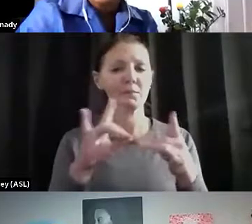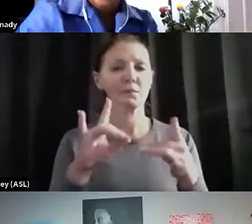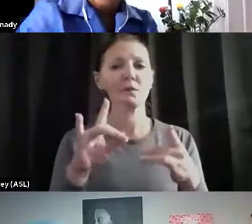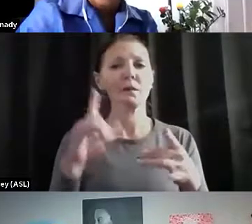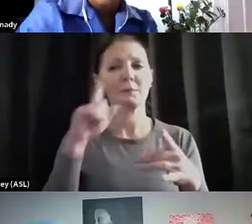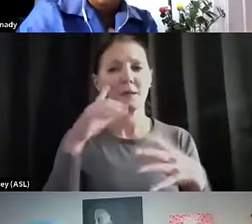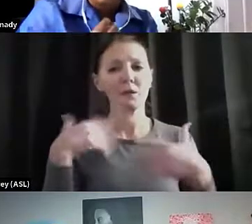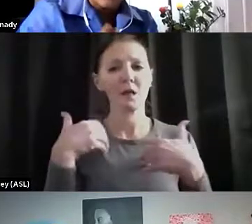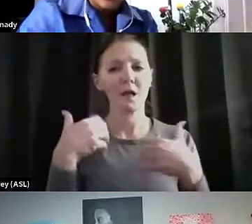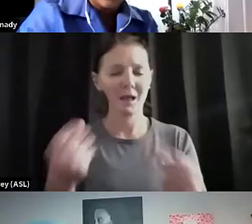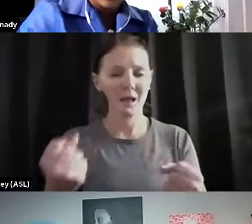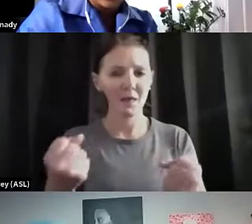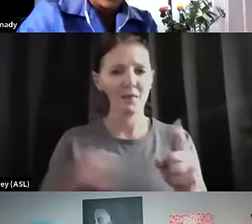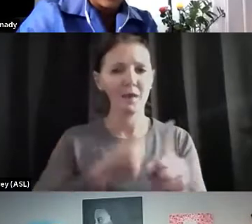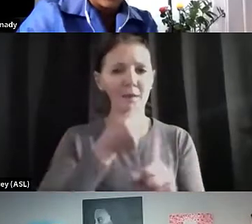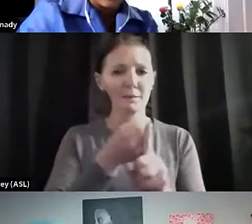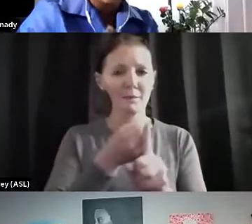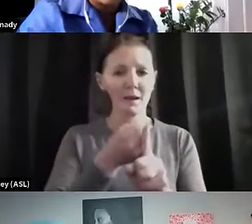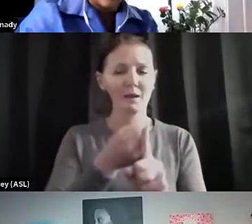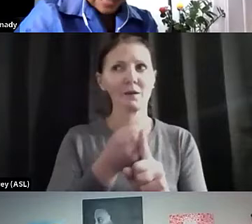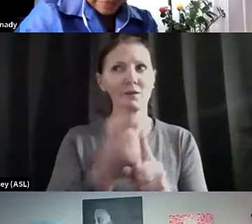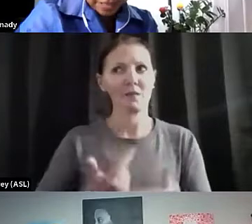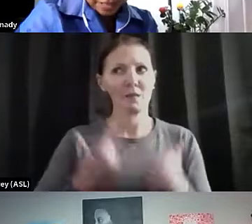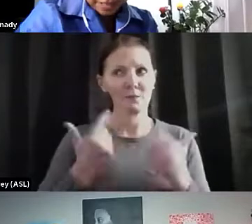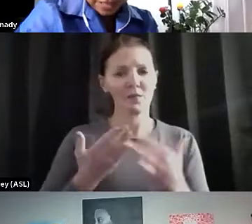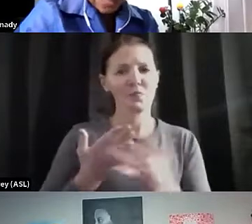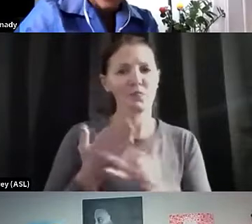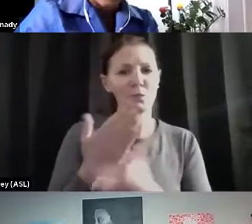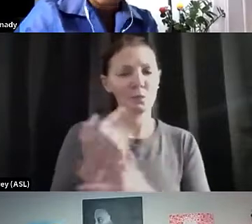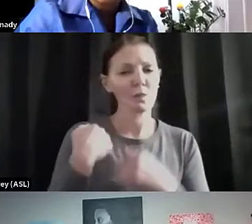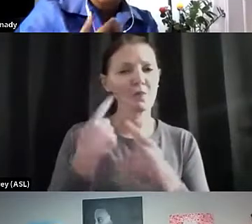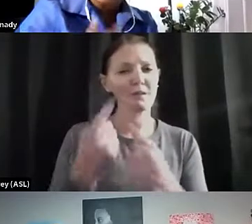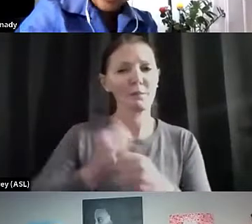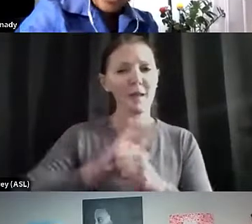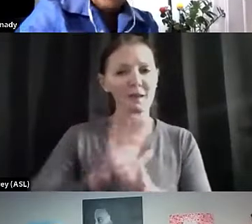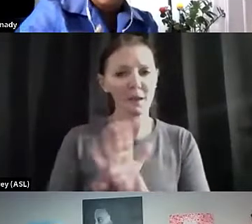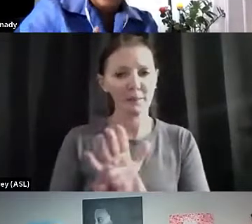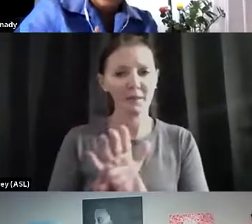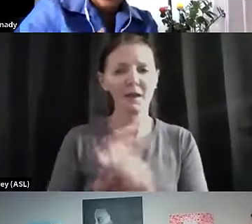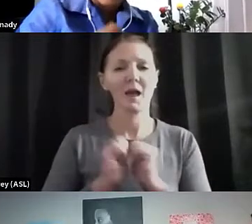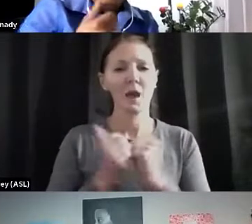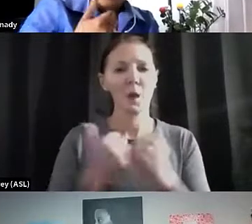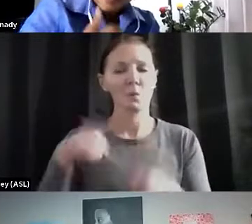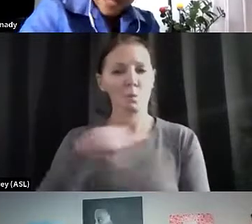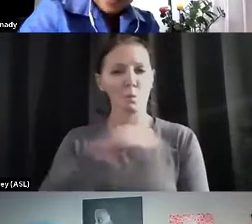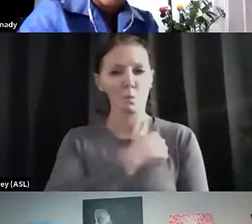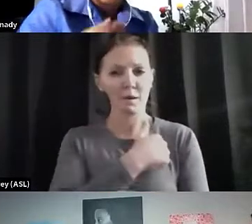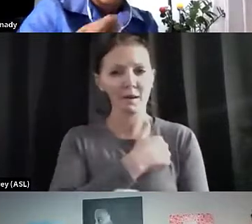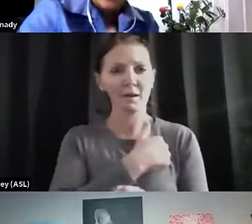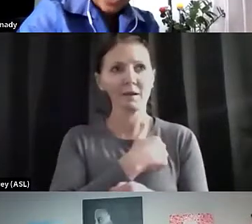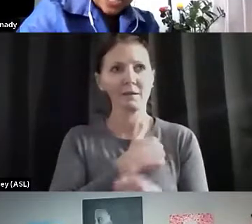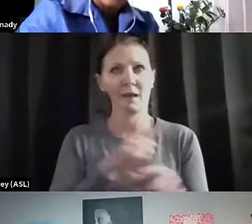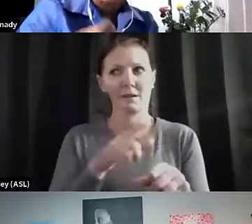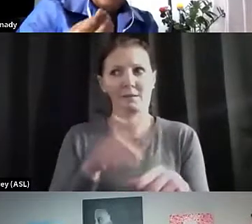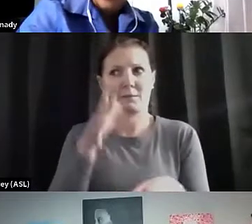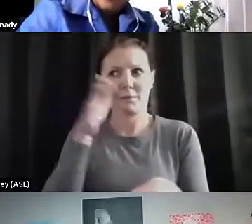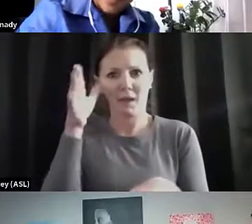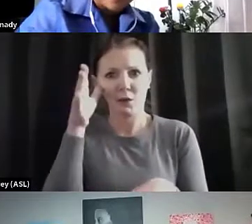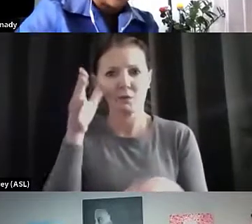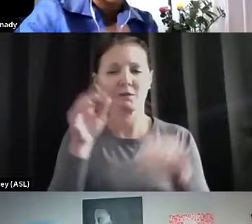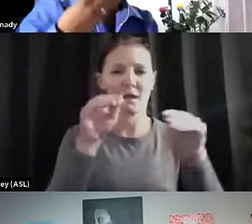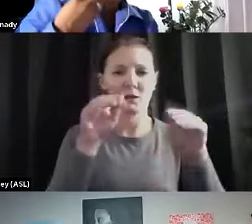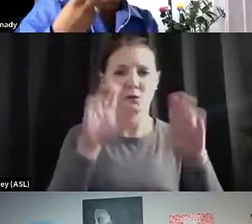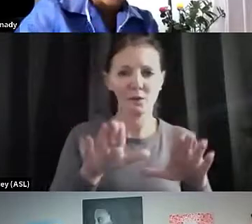health implications of living through the pandemic. And how can we as parents, educators,